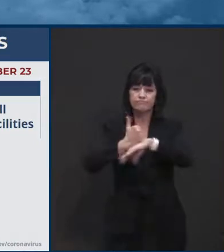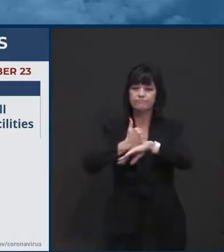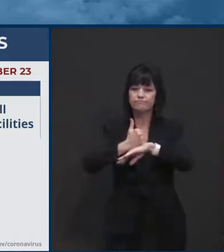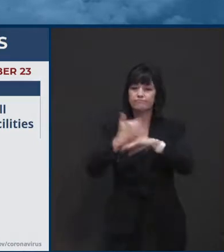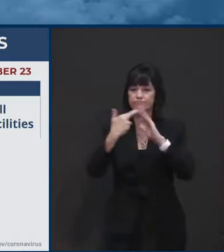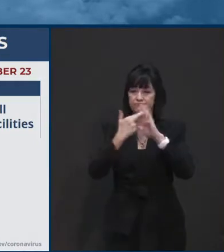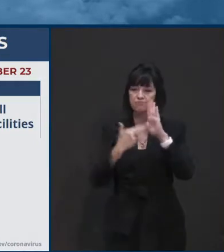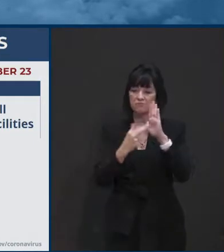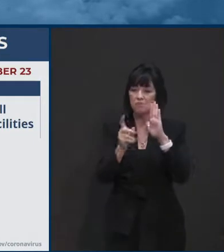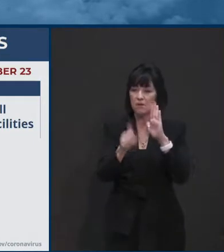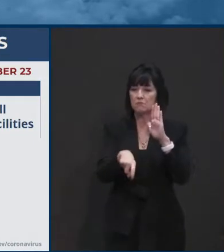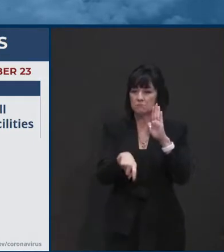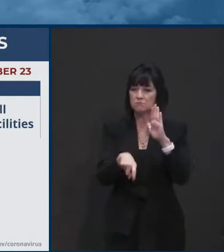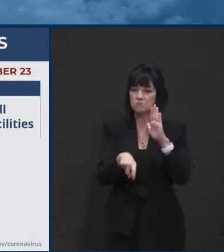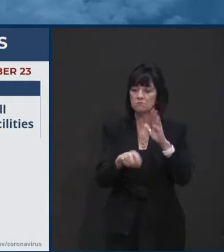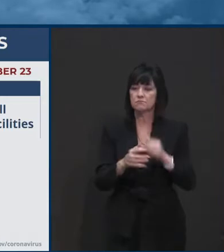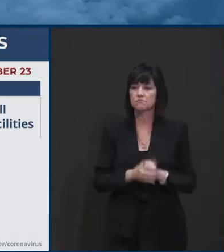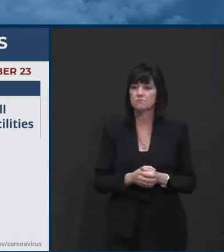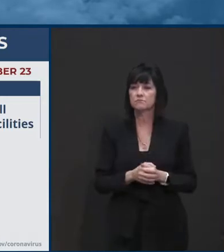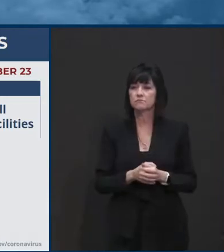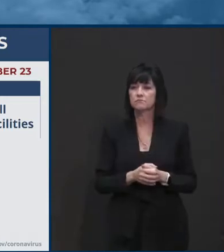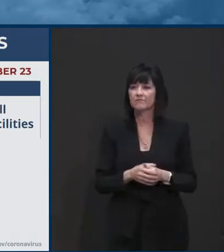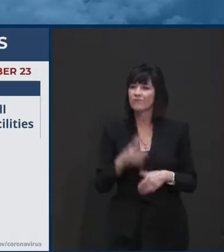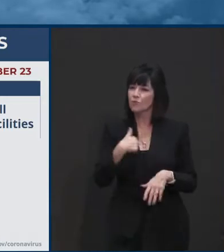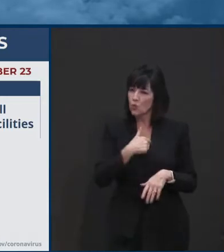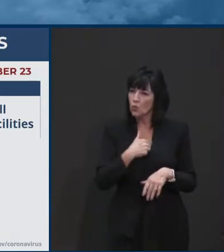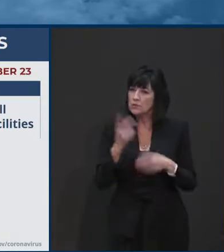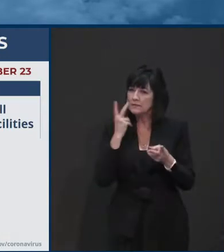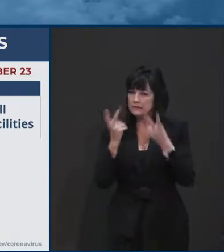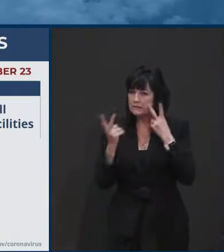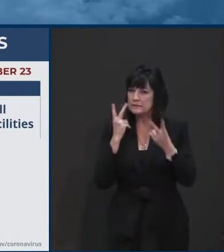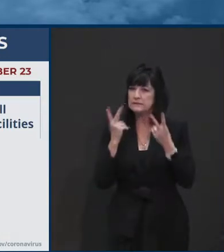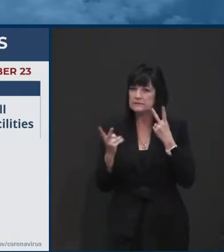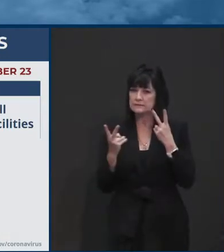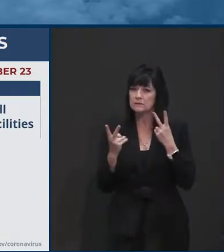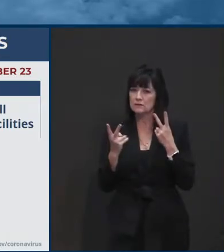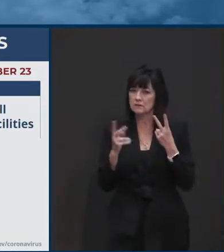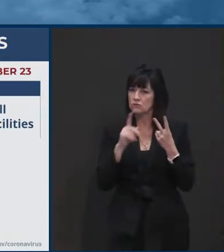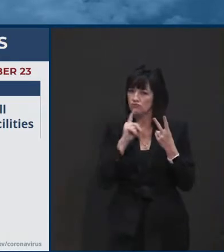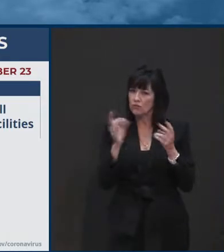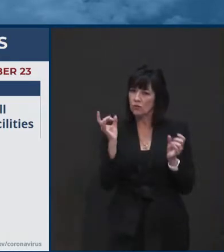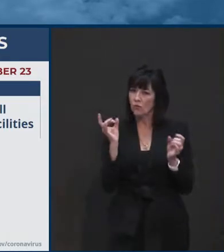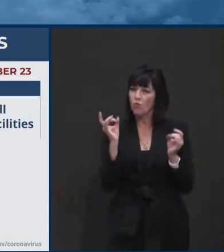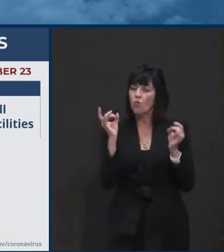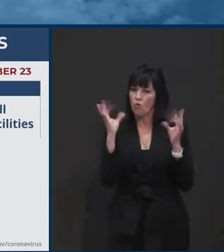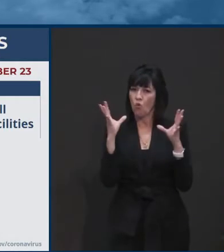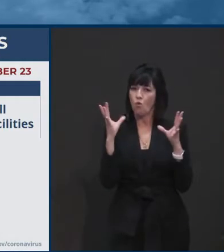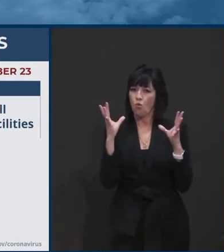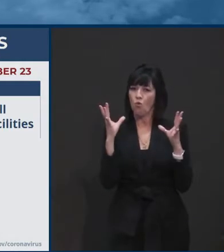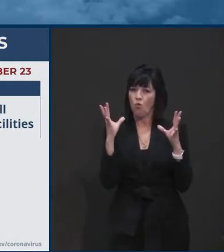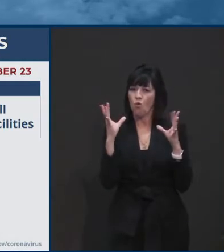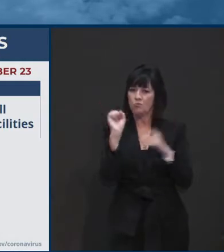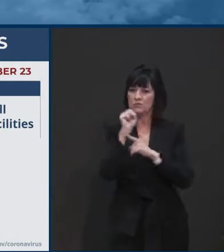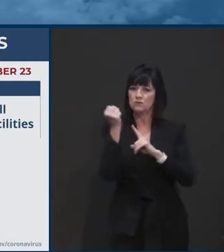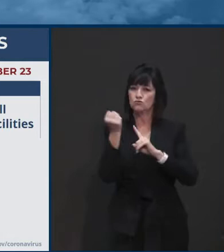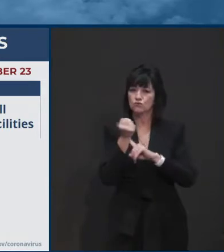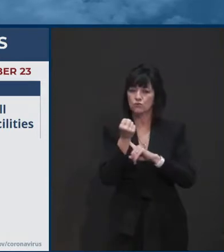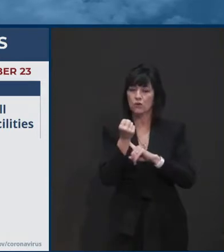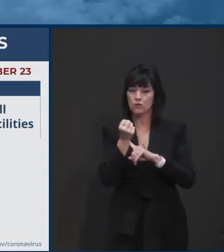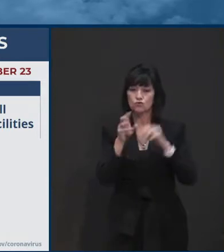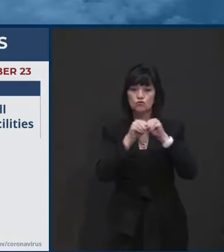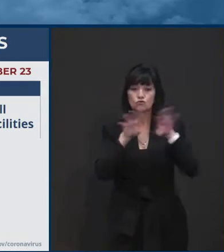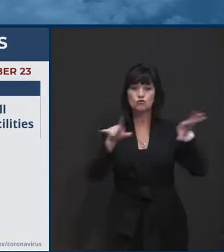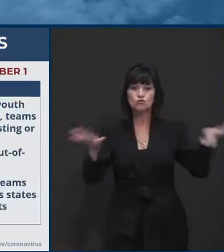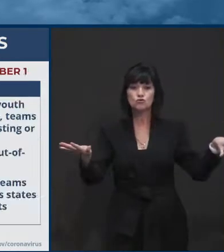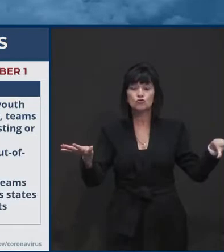situations and, uh, transmission with sports tournaments. And, um,